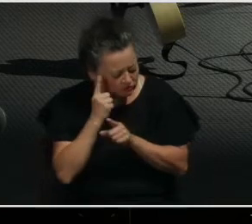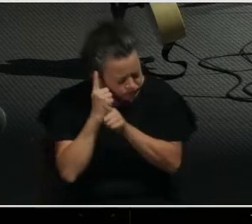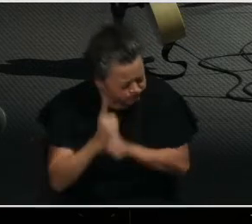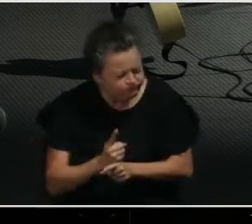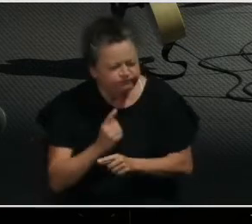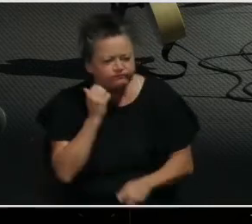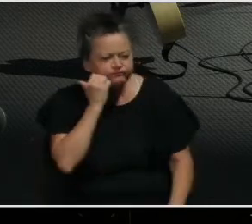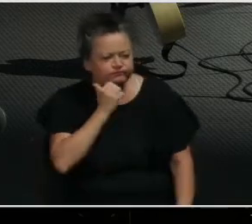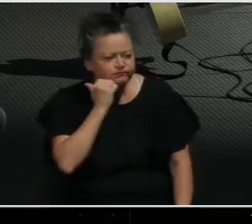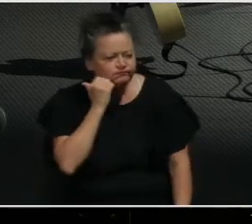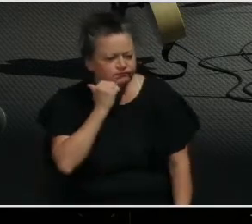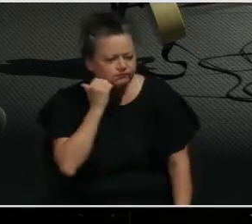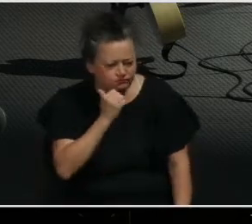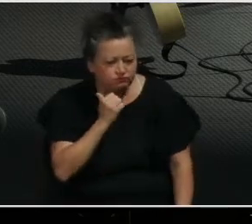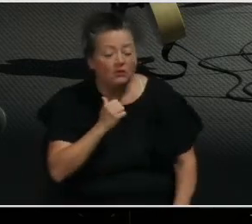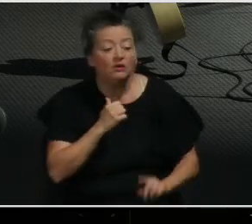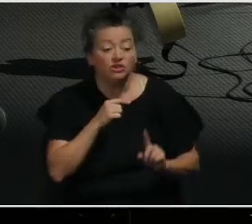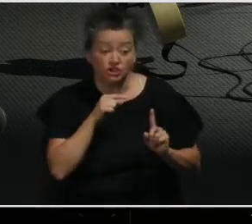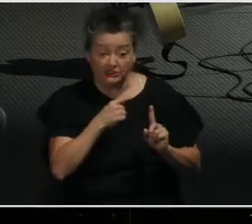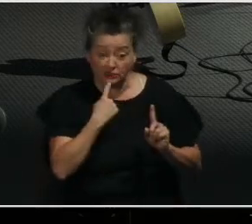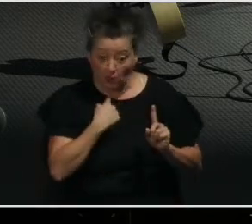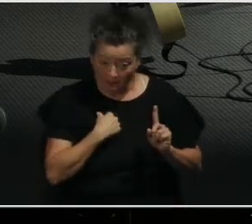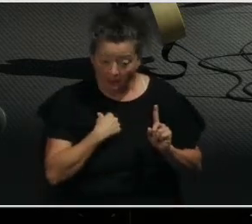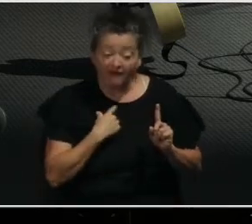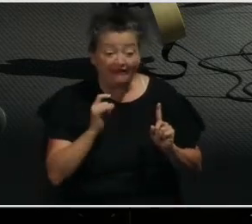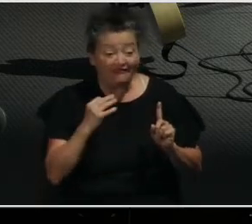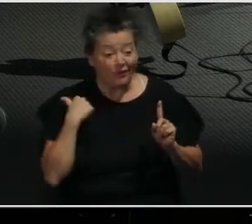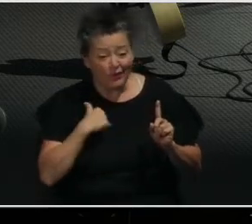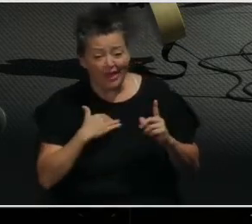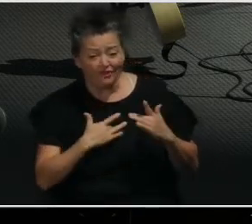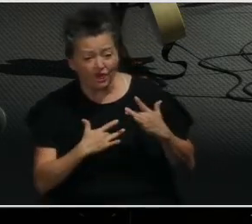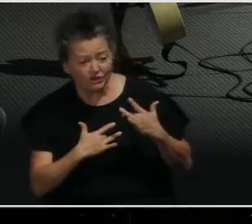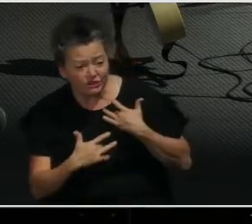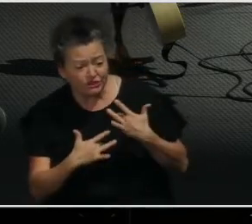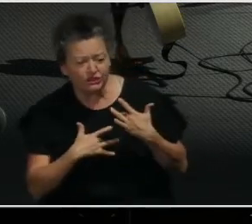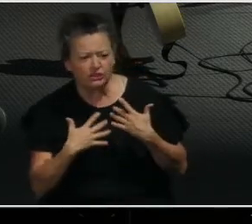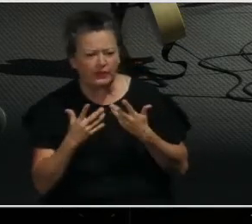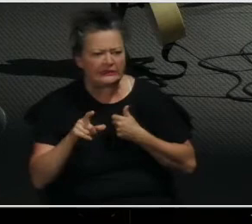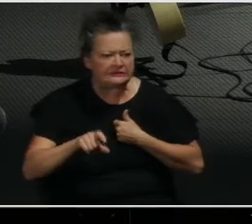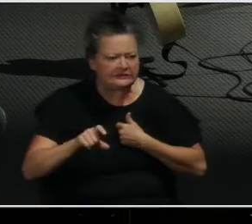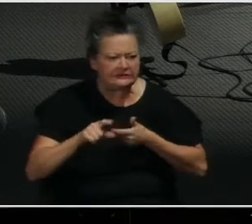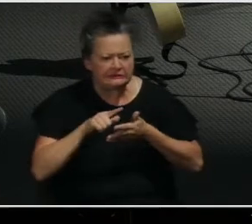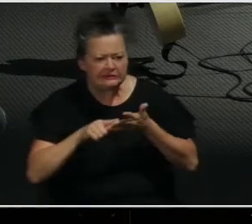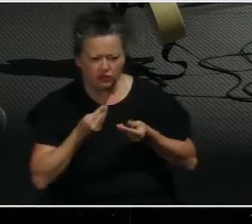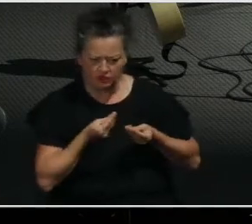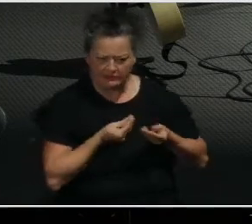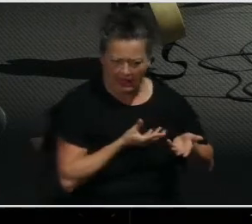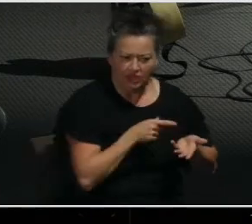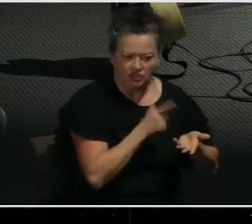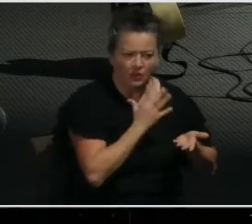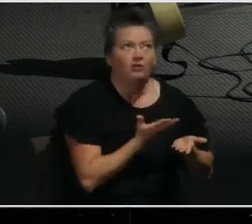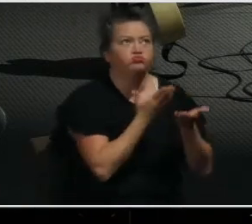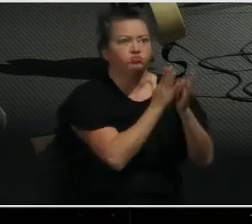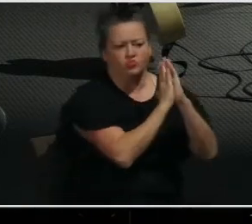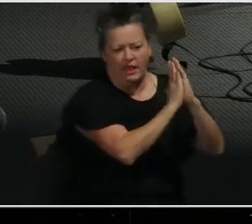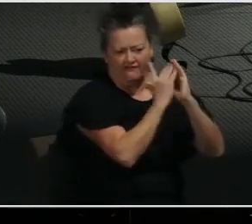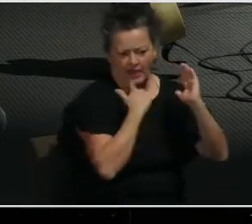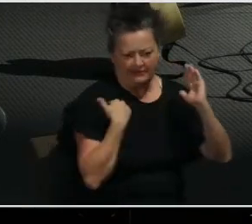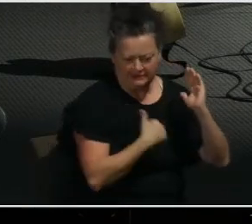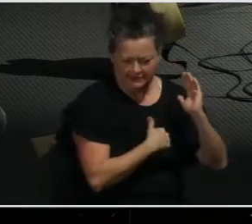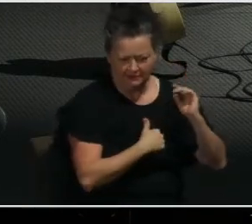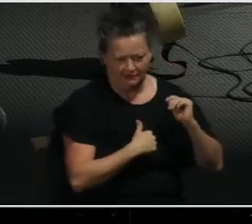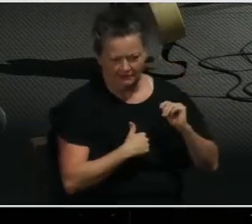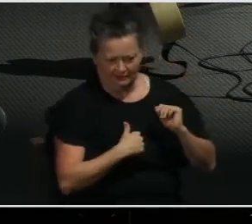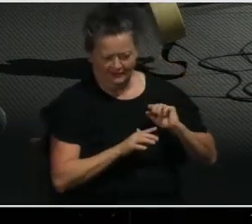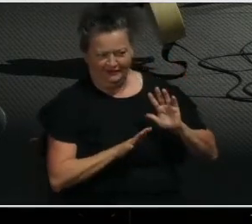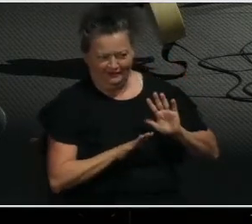pass on to her specific needs in our lives, and she would lift them up before the Lord. Well, we hardly knew Teresa. And it's a